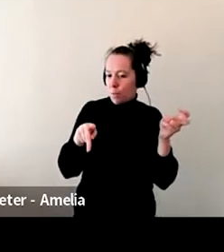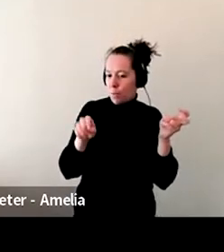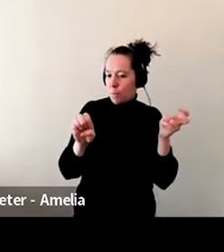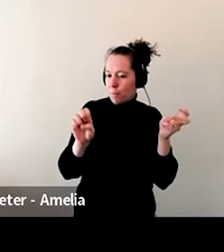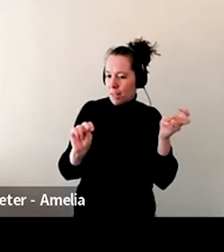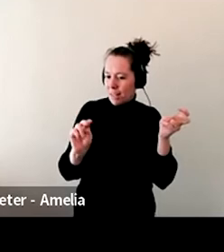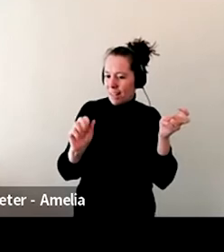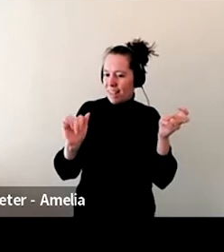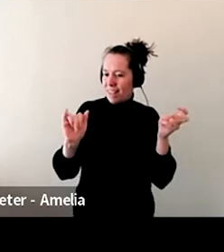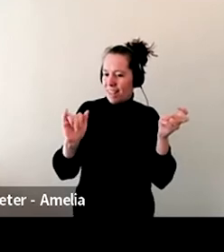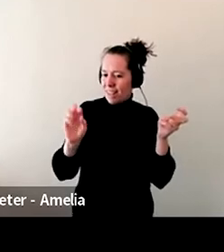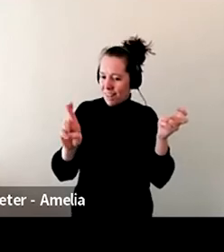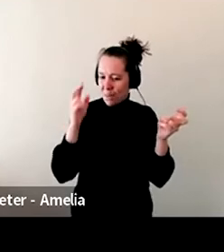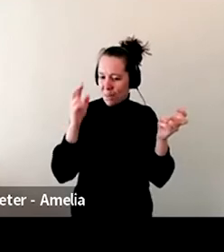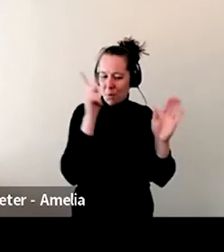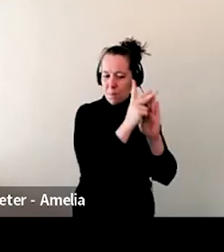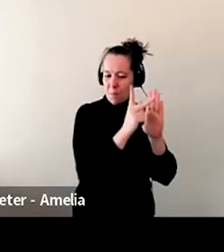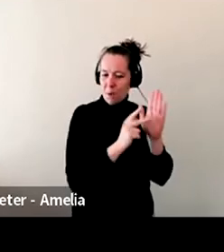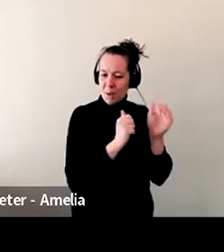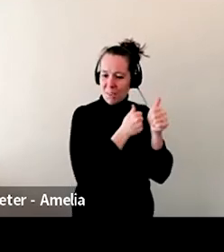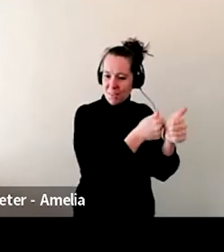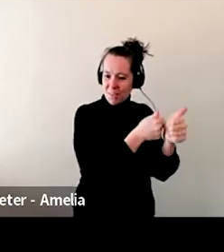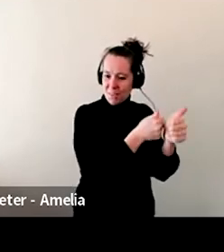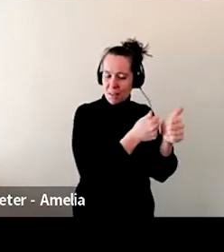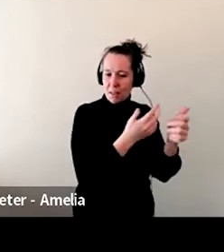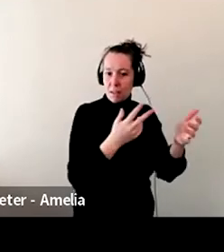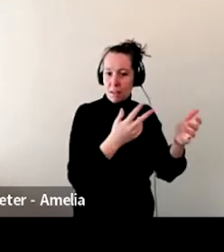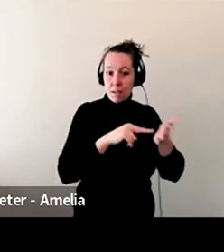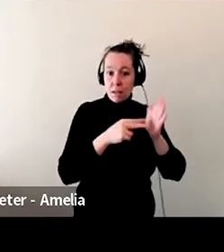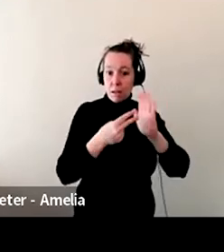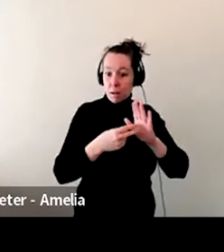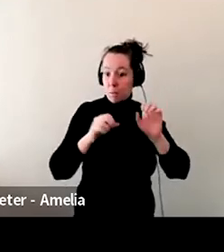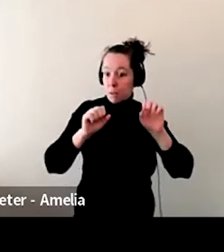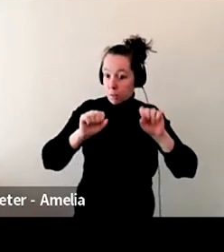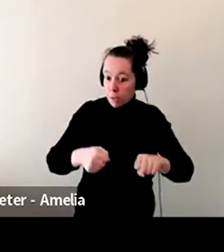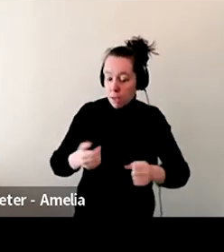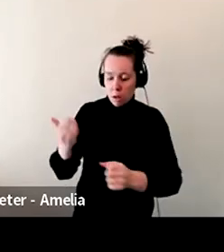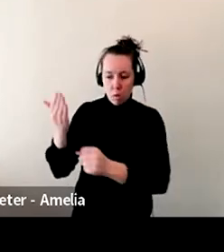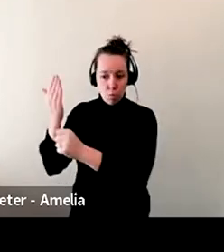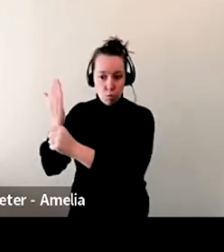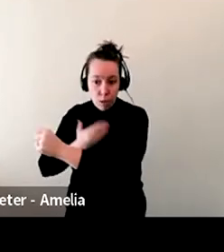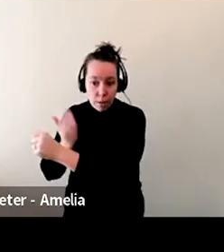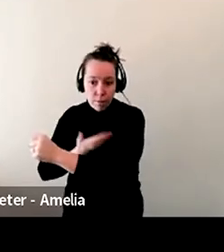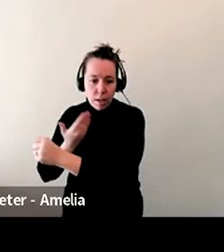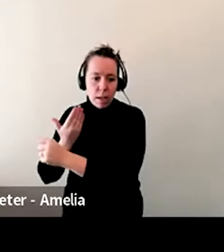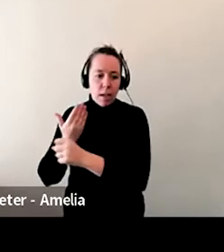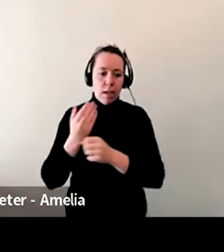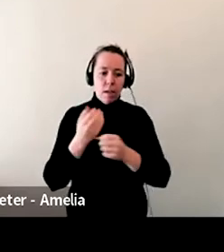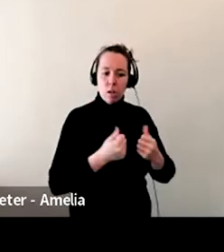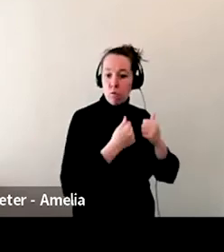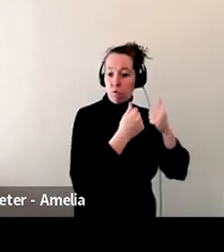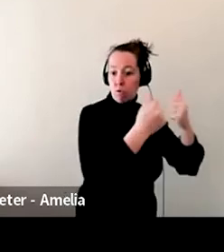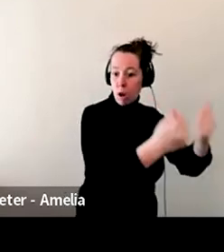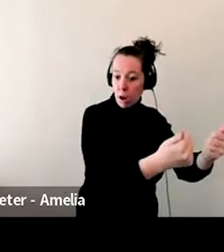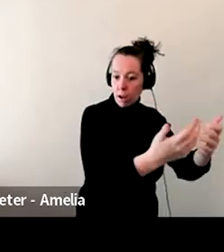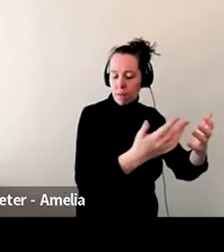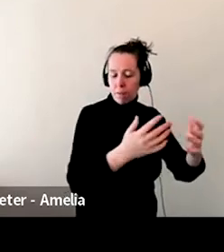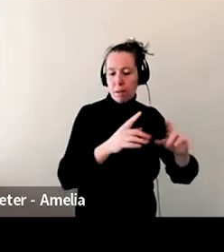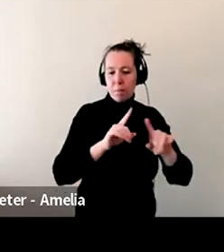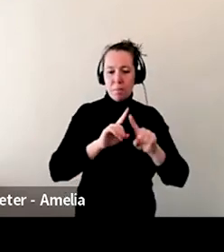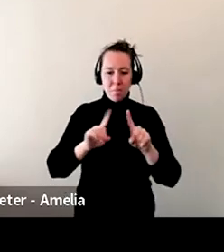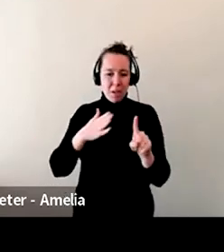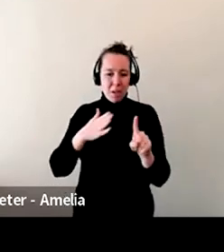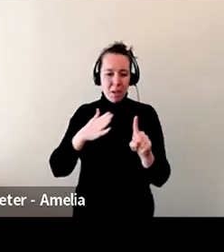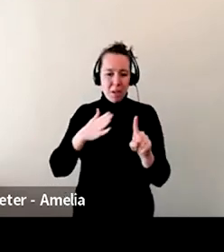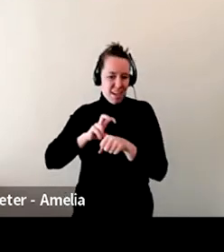then of course, when we did find a space, we were able to work out of the book mobile while we were renovating. And then the, the anxiety for me was, okay,